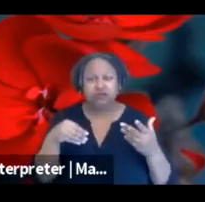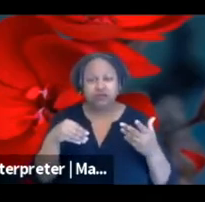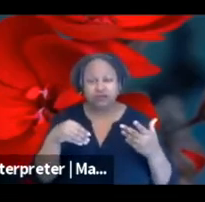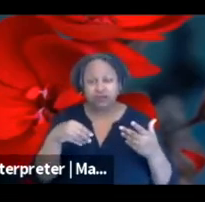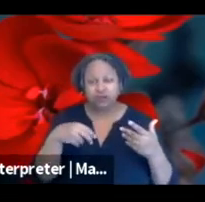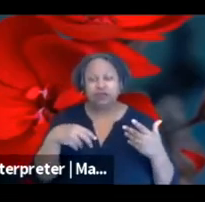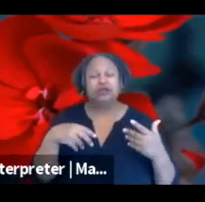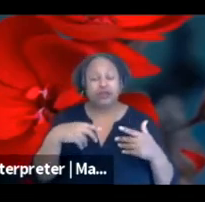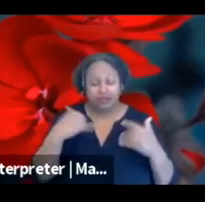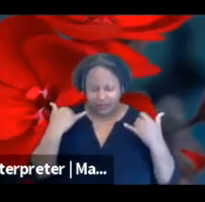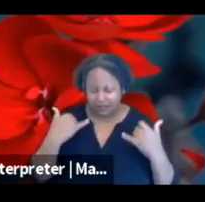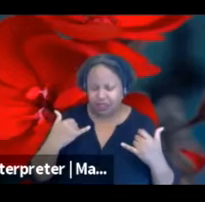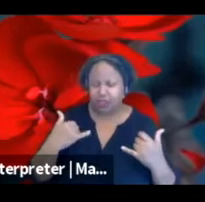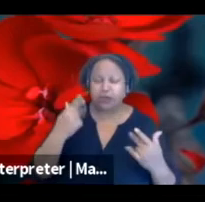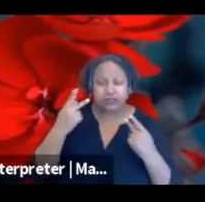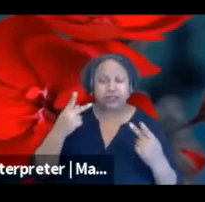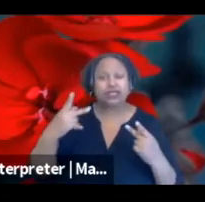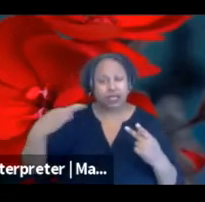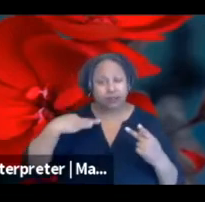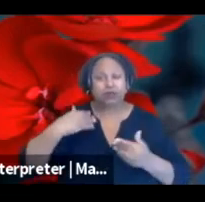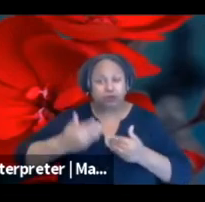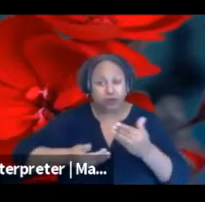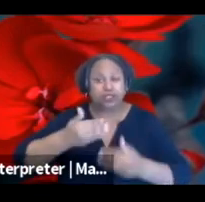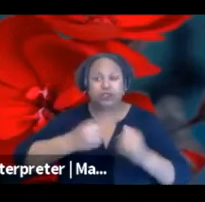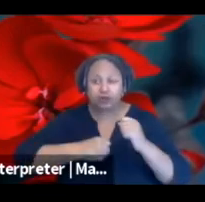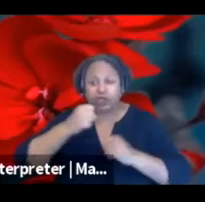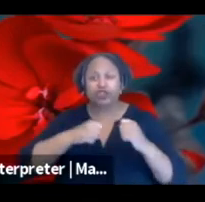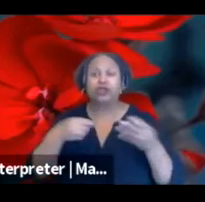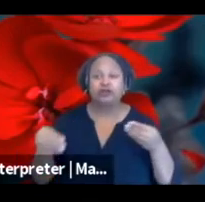you'll see some changes with the application structure.